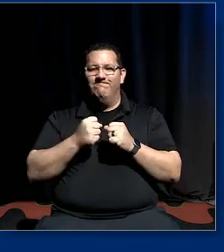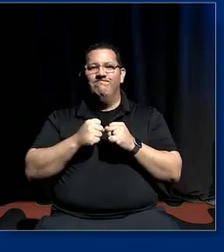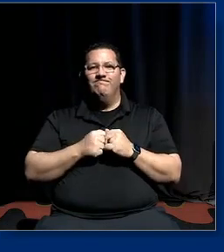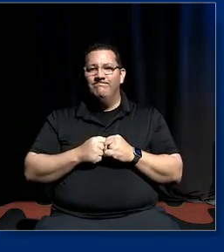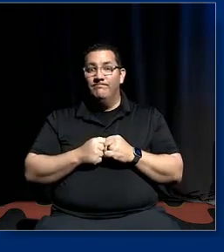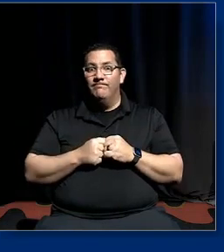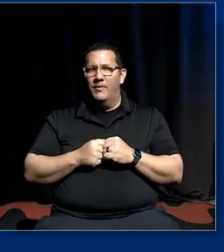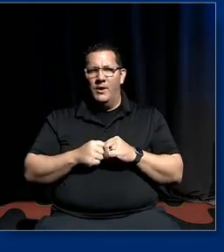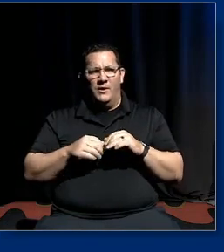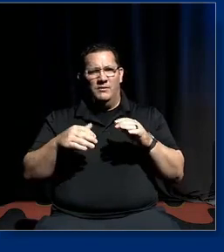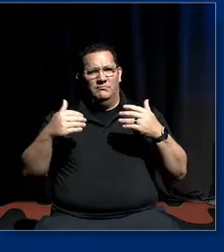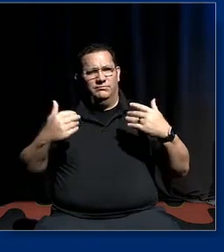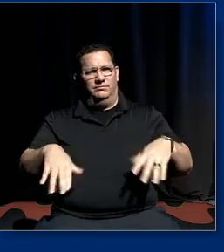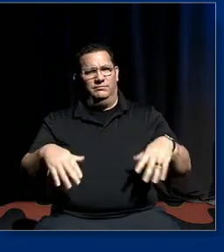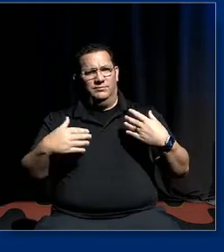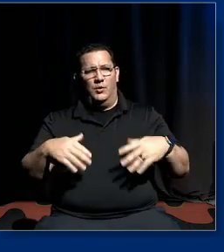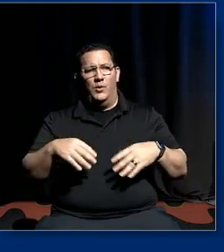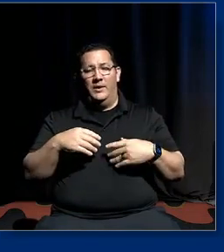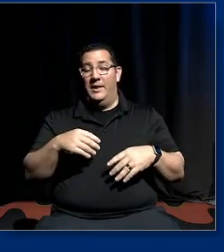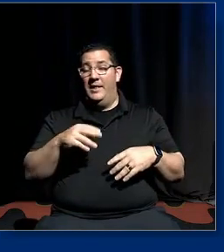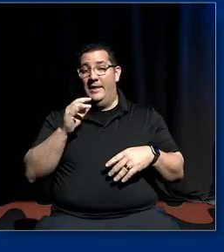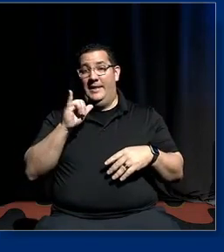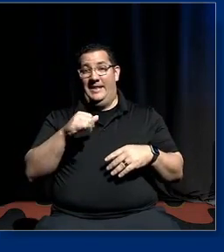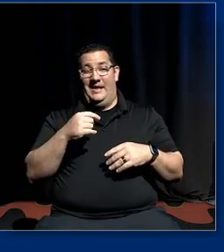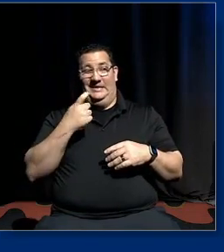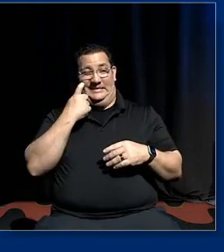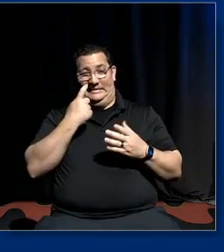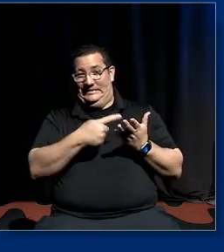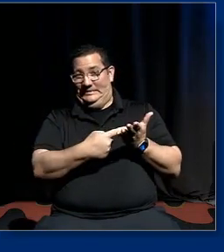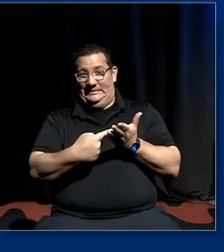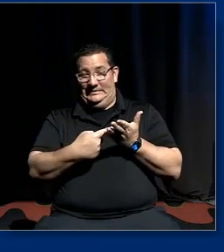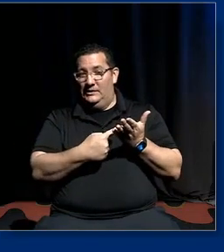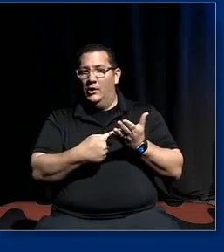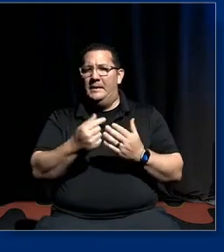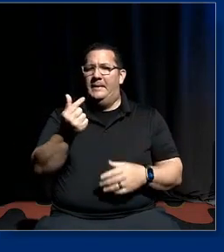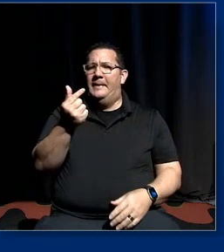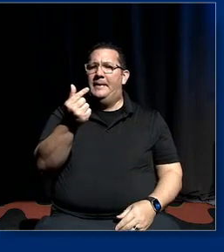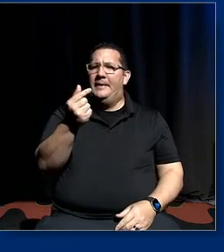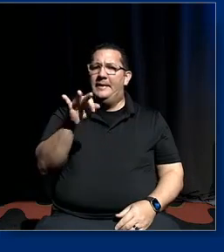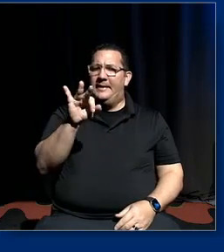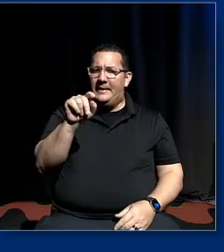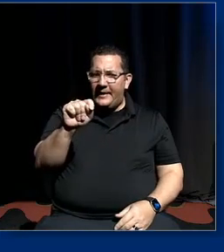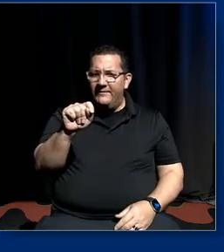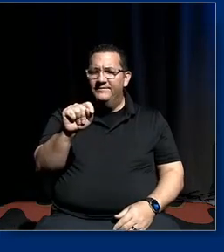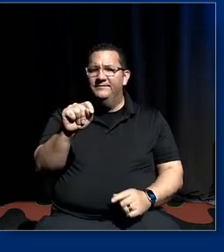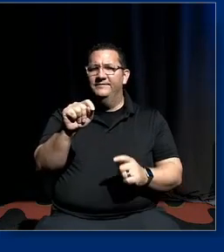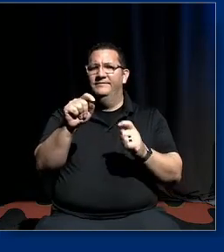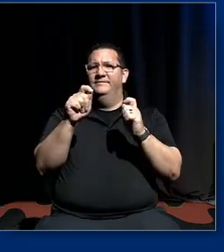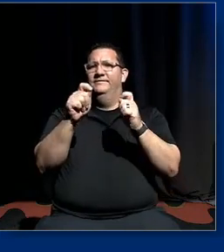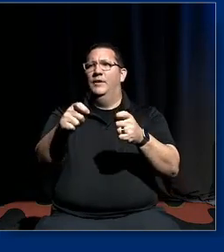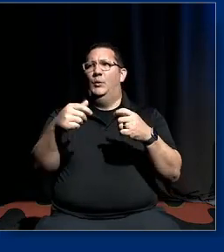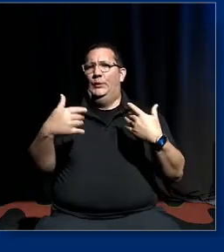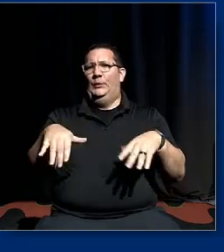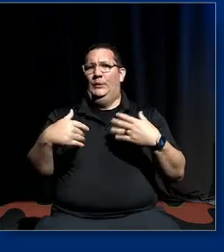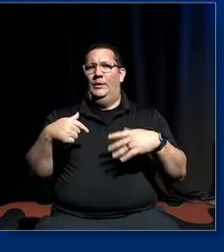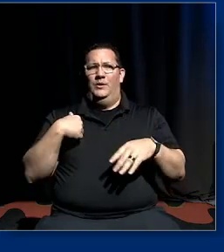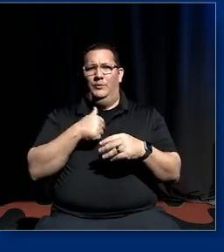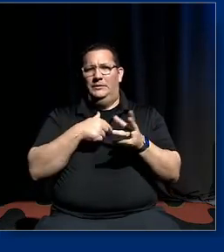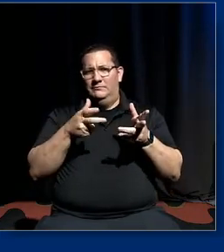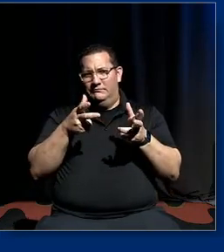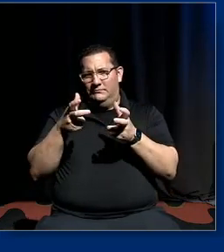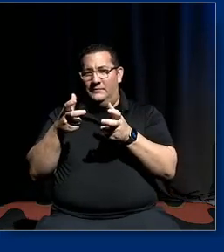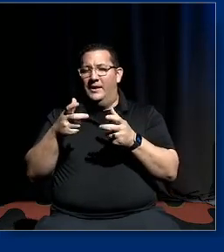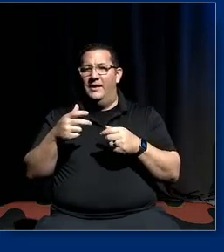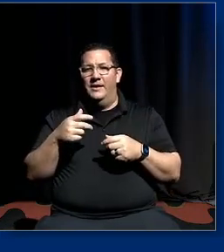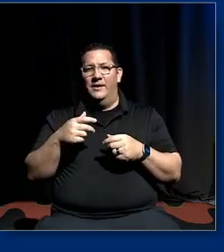remarkable um gift we all just got to to listen to and just to to carry over a through line from when you all were